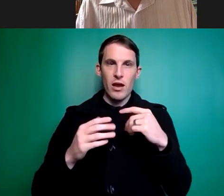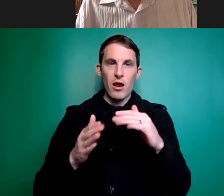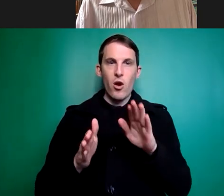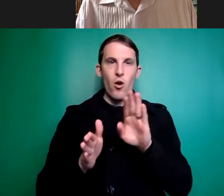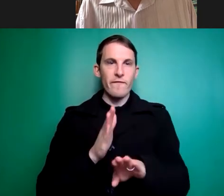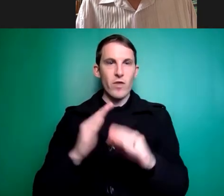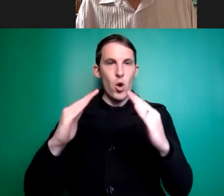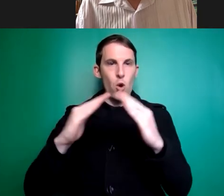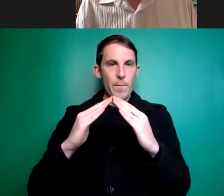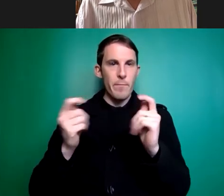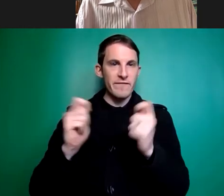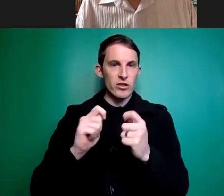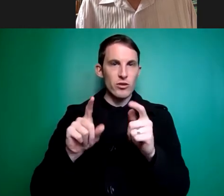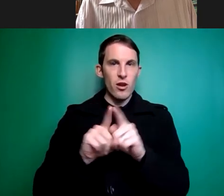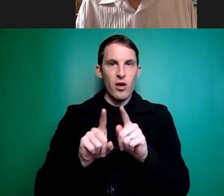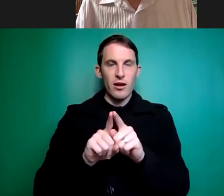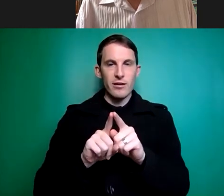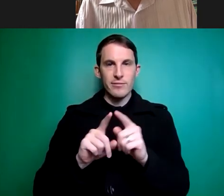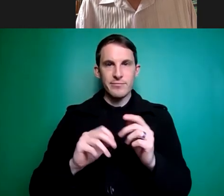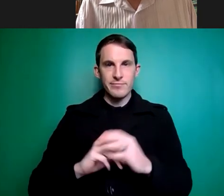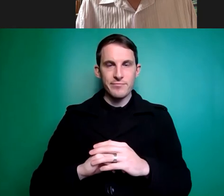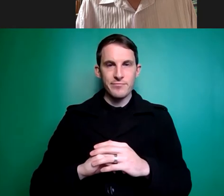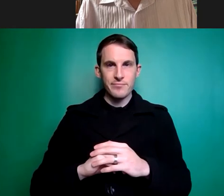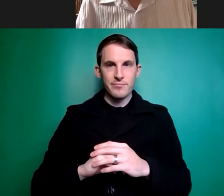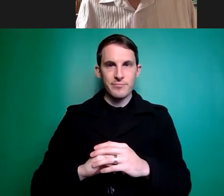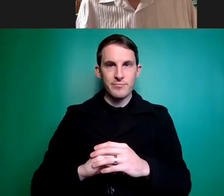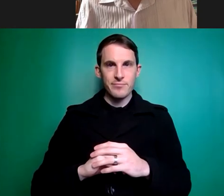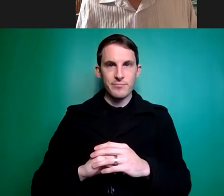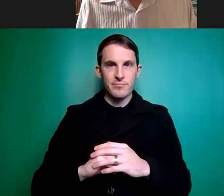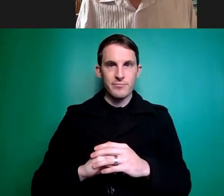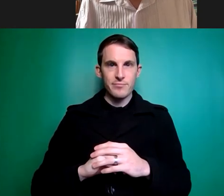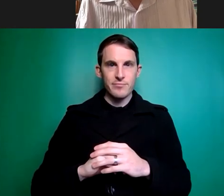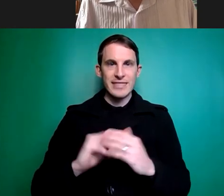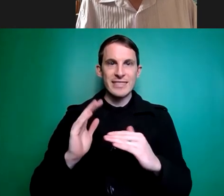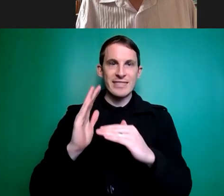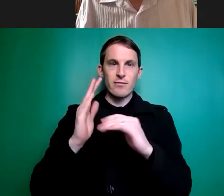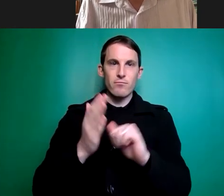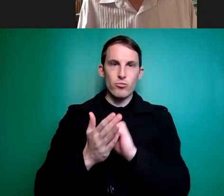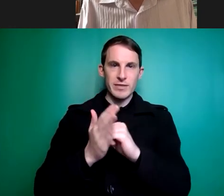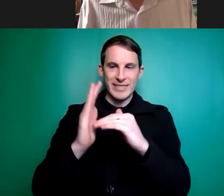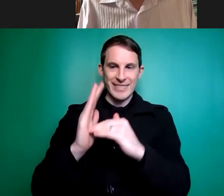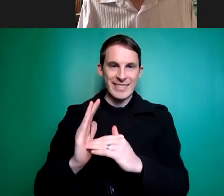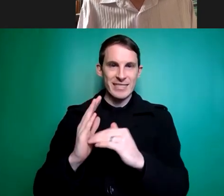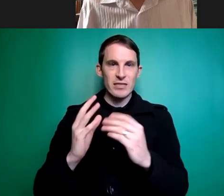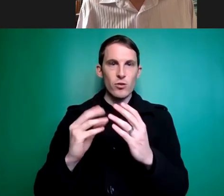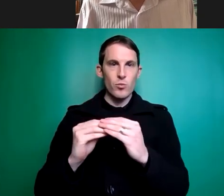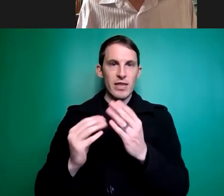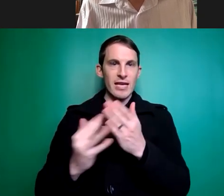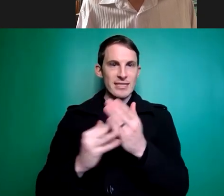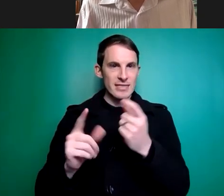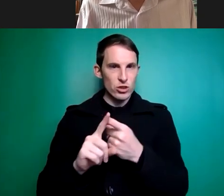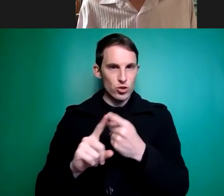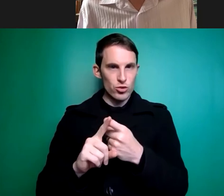um for example things that prevent him from accessing his kitchen with his power chair just can you clarify